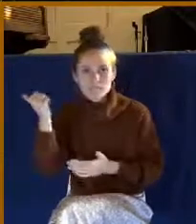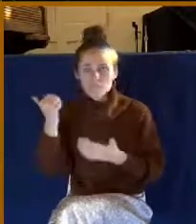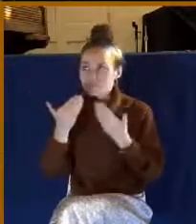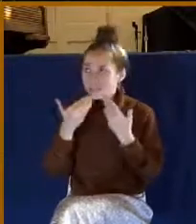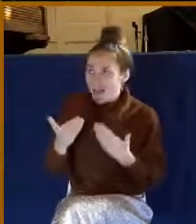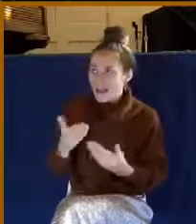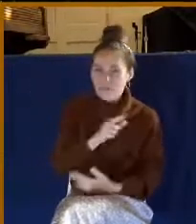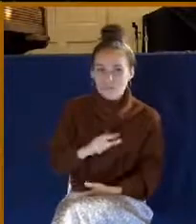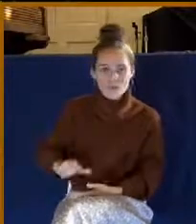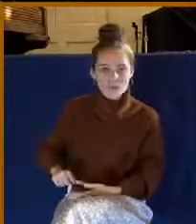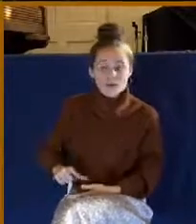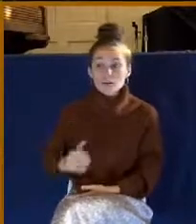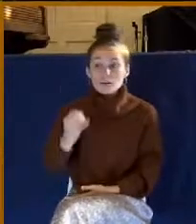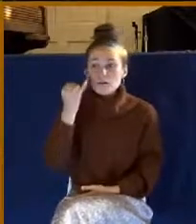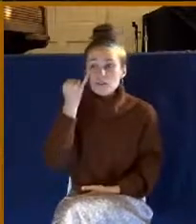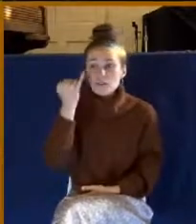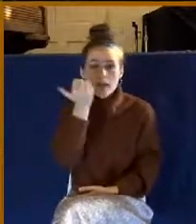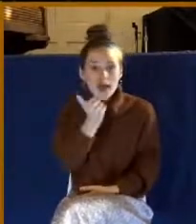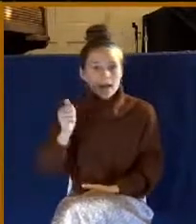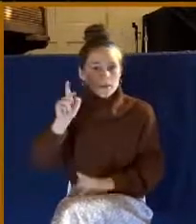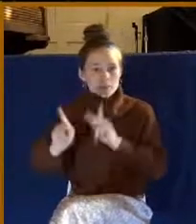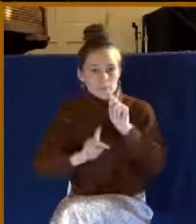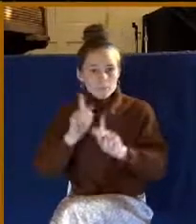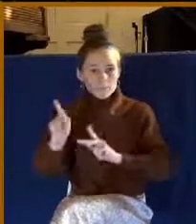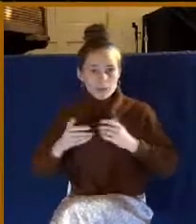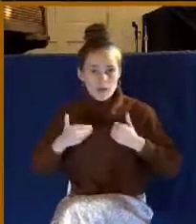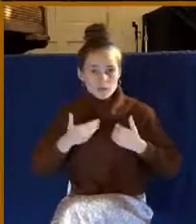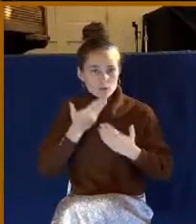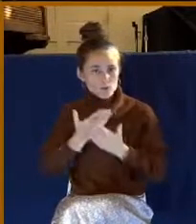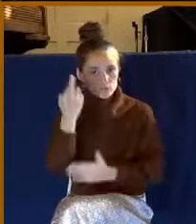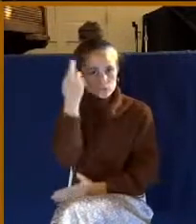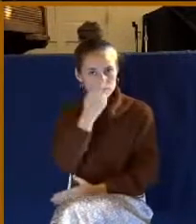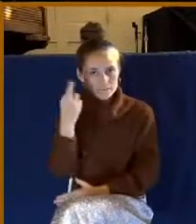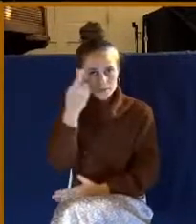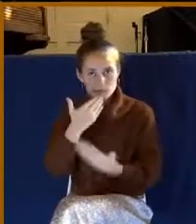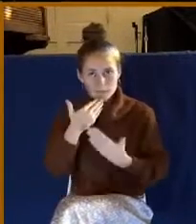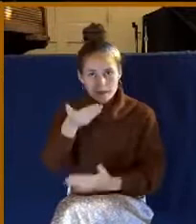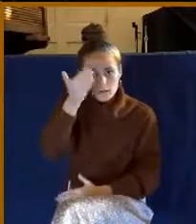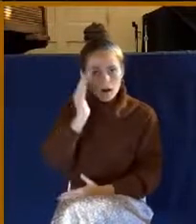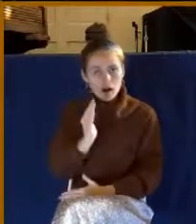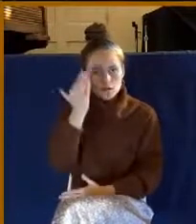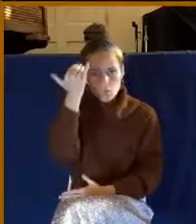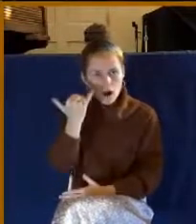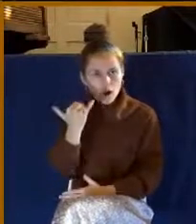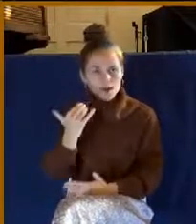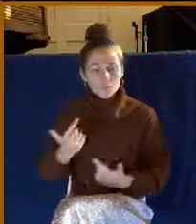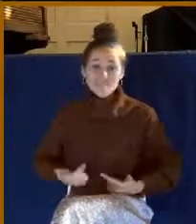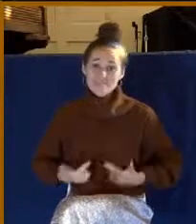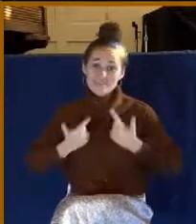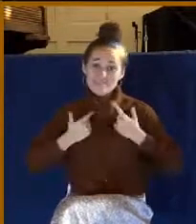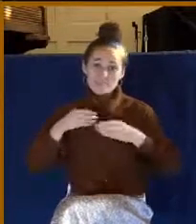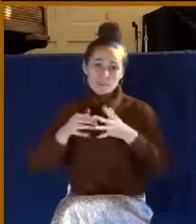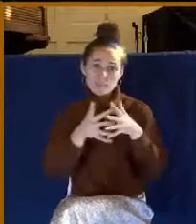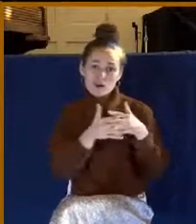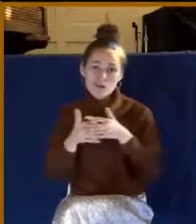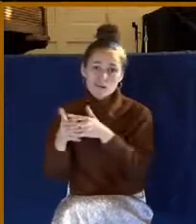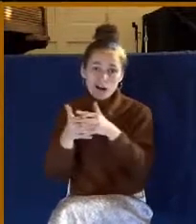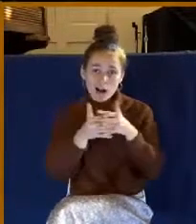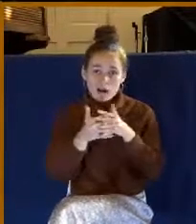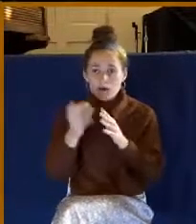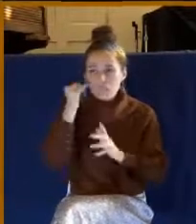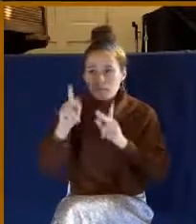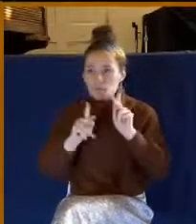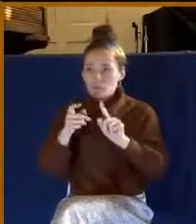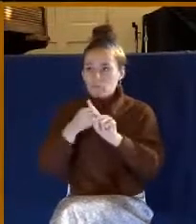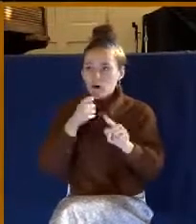think that if any people have reason to give thanks to God, it's we who live here in America. And if anyone in America, any people in